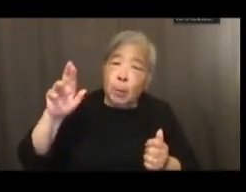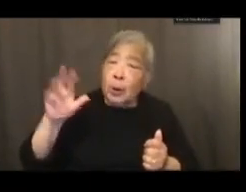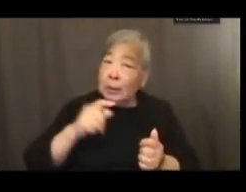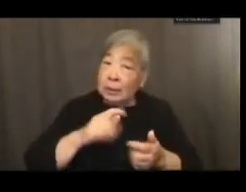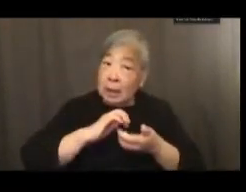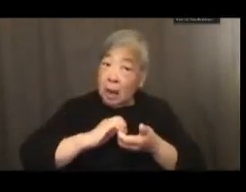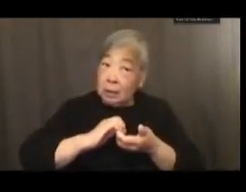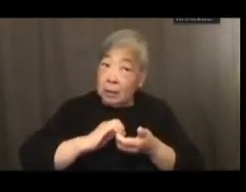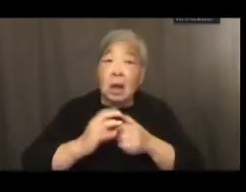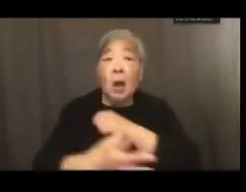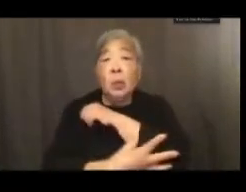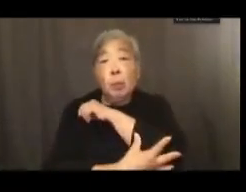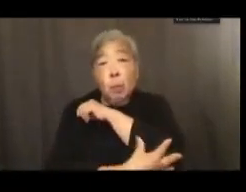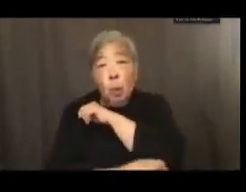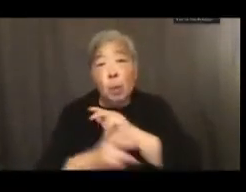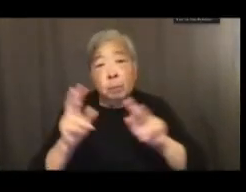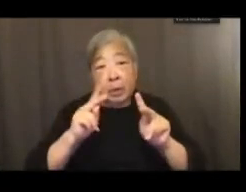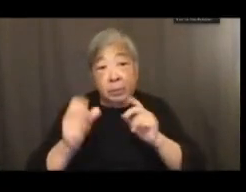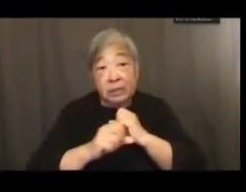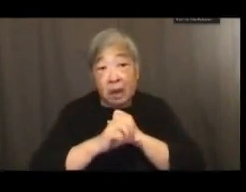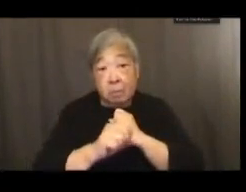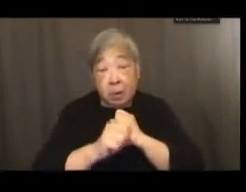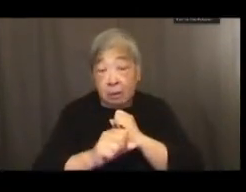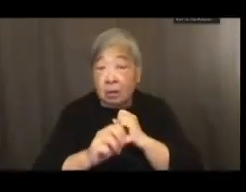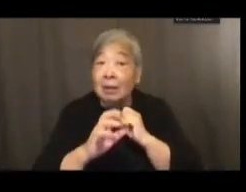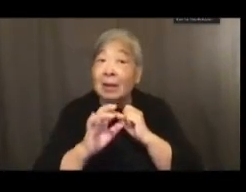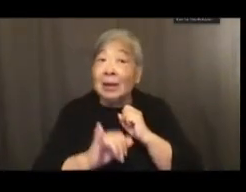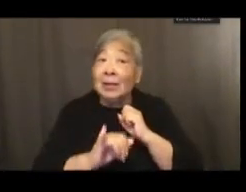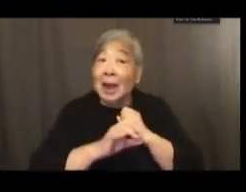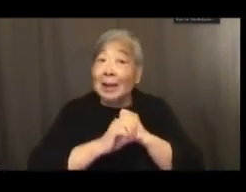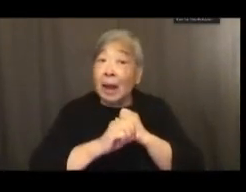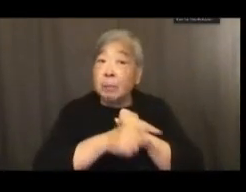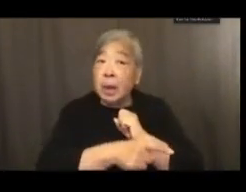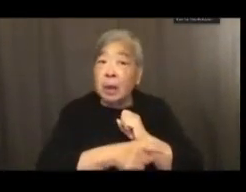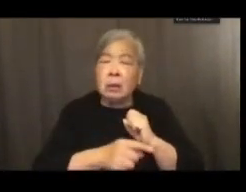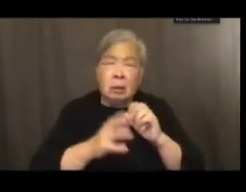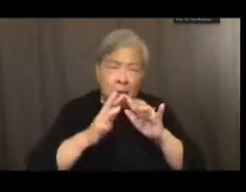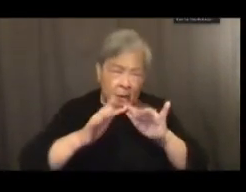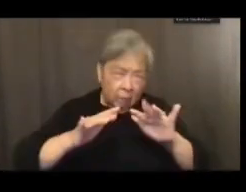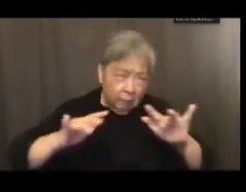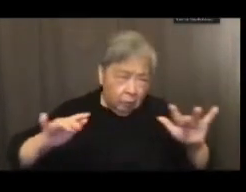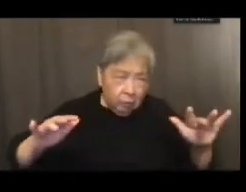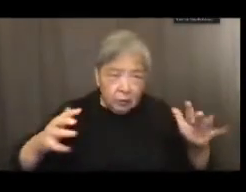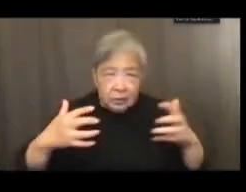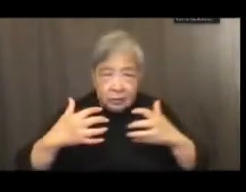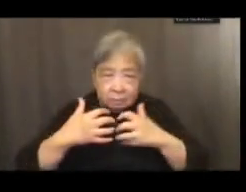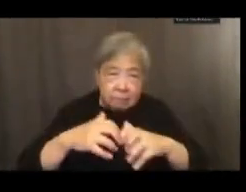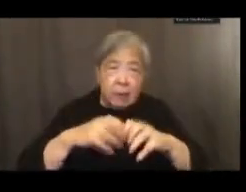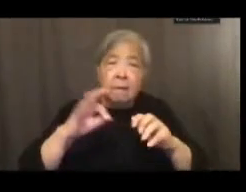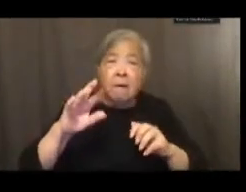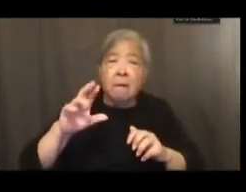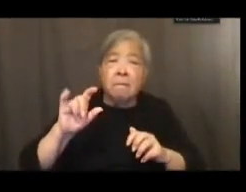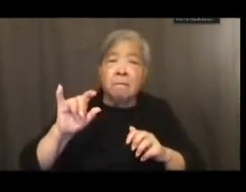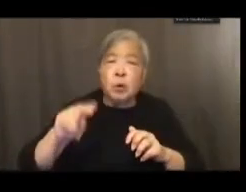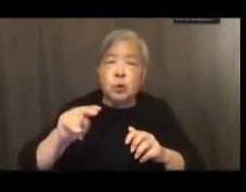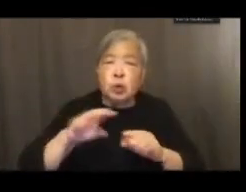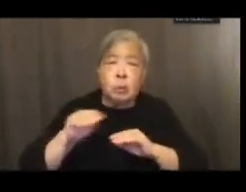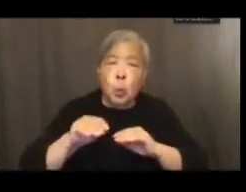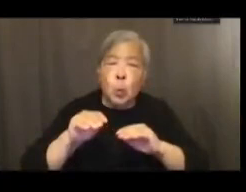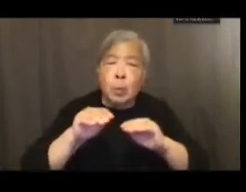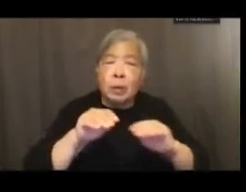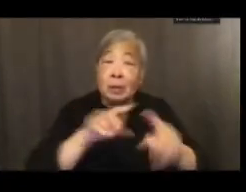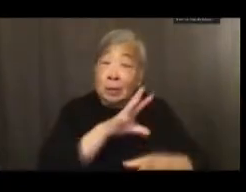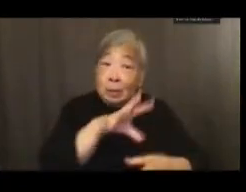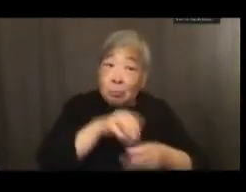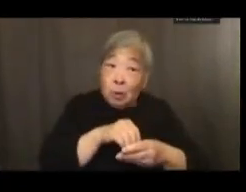Poor People's Campaign. The Campaign is a diverse moral fusion movement that has embraced white